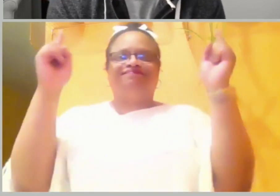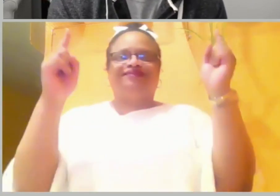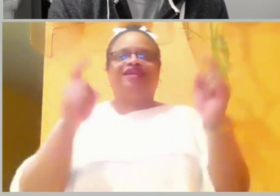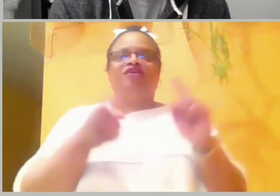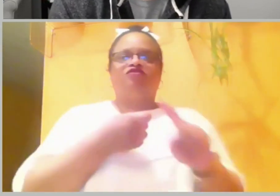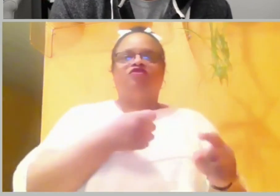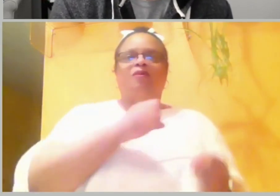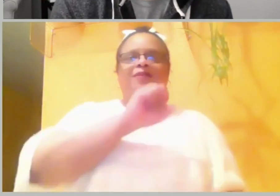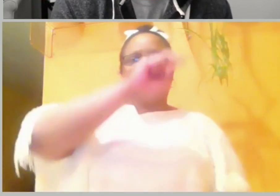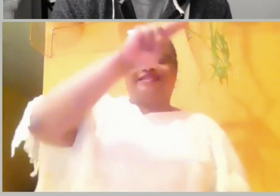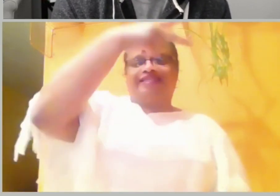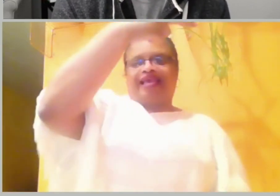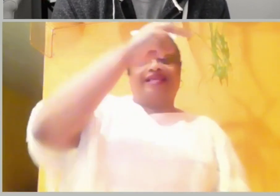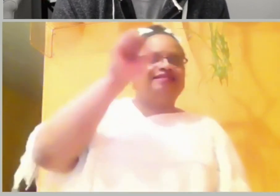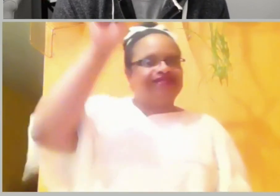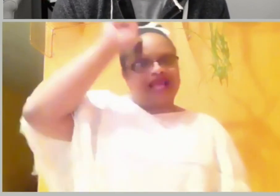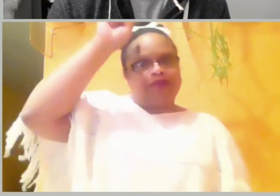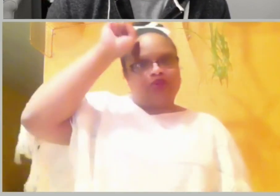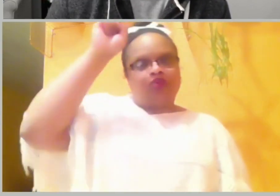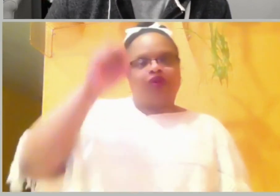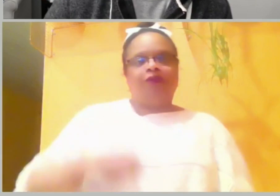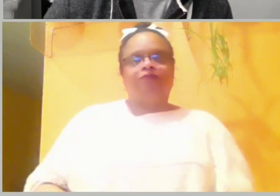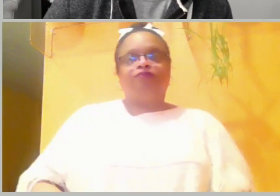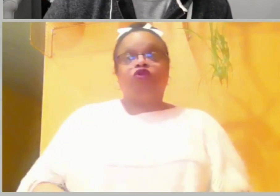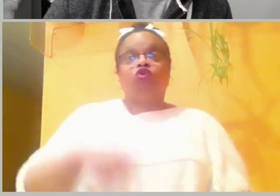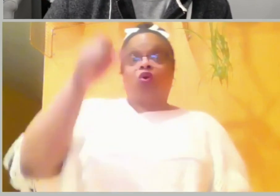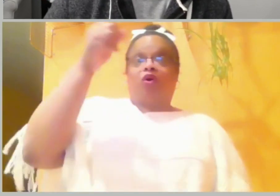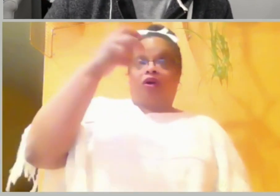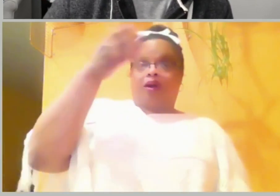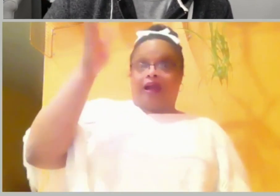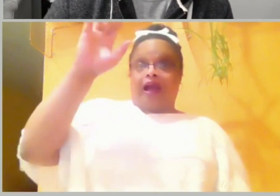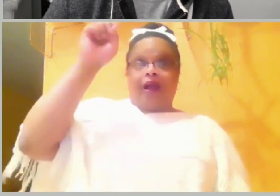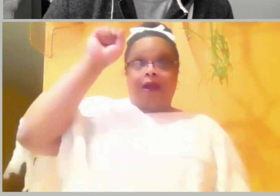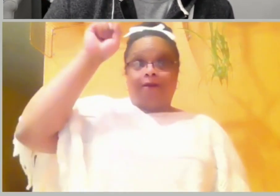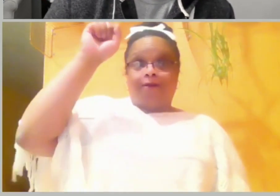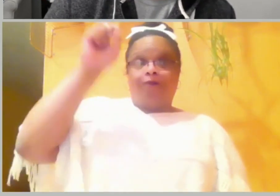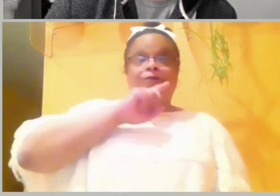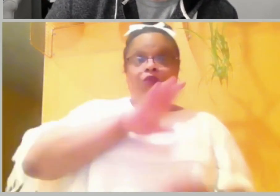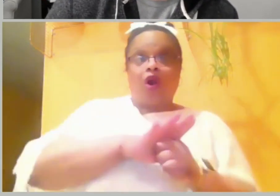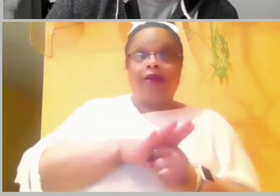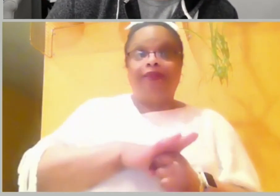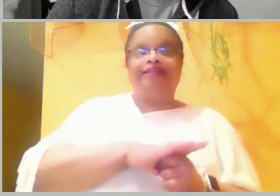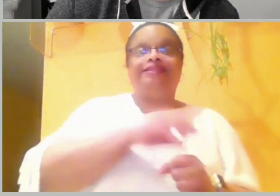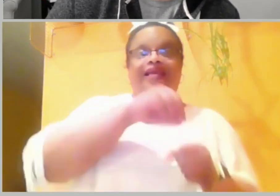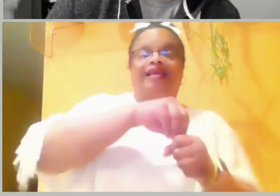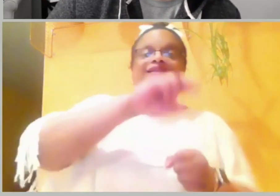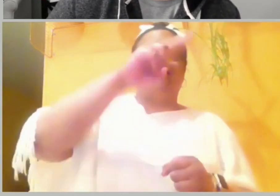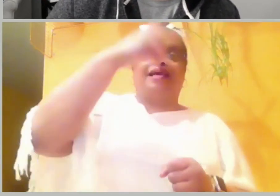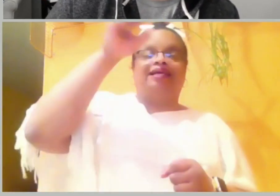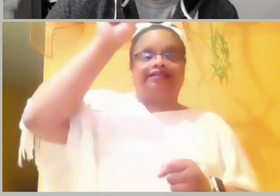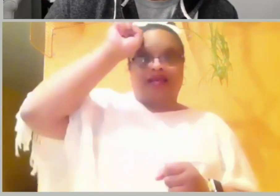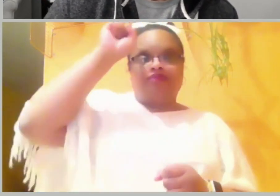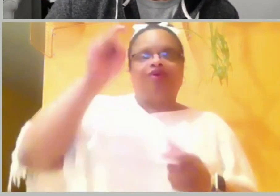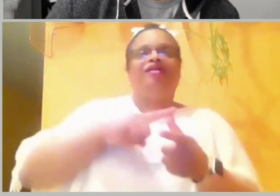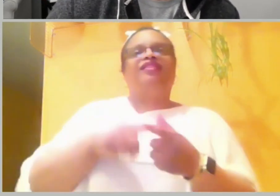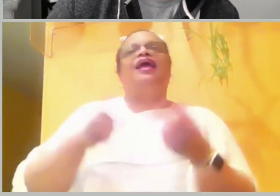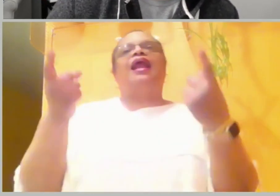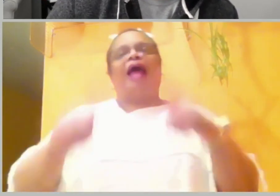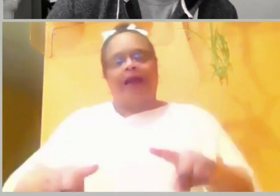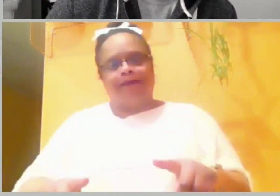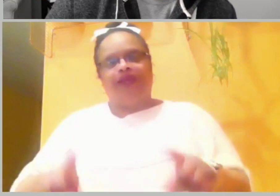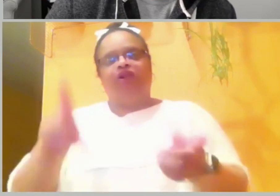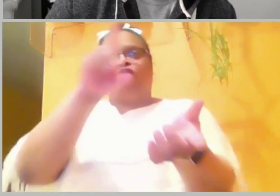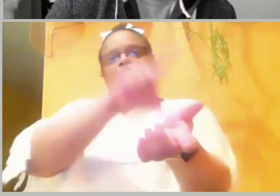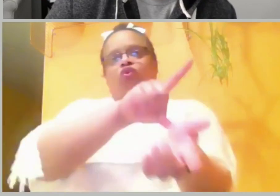triumphs, which can be seen in chapters 1 through 10. And the second being David's troubles or failures, as can be